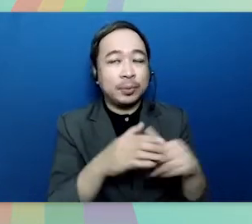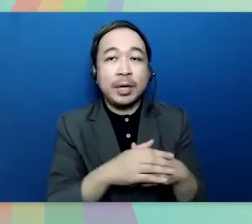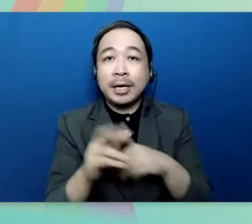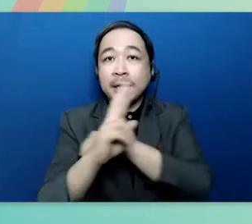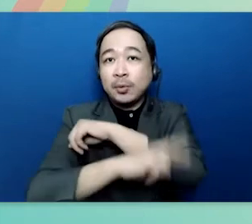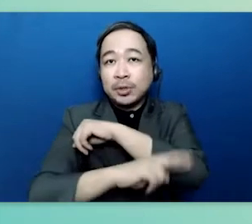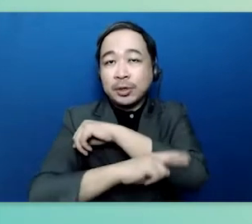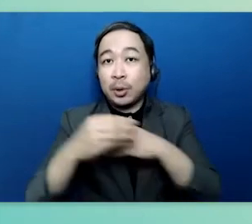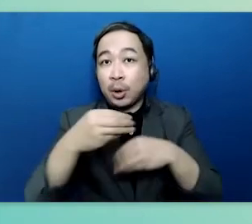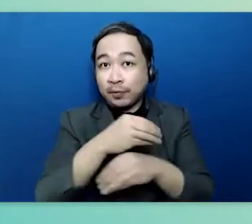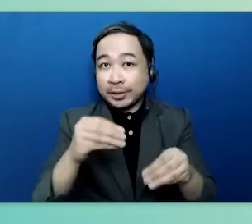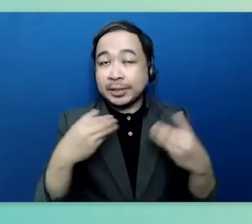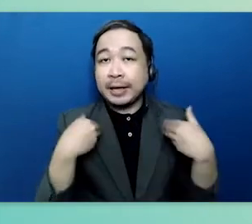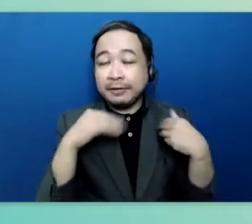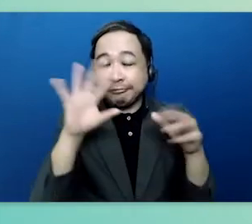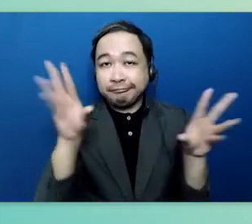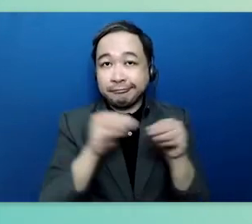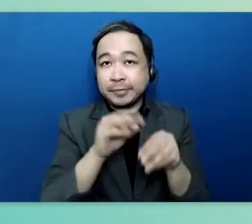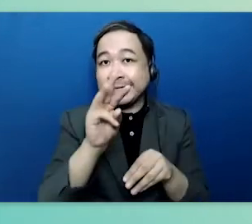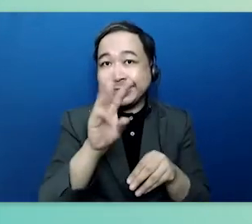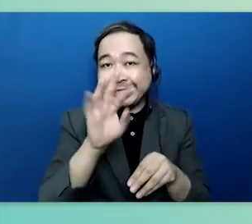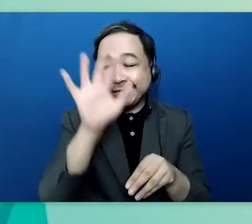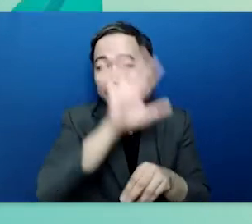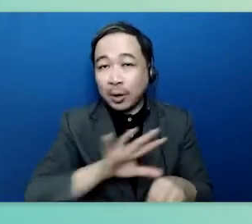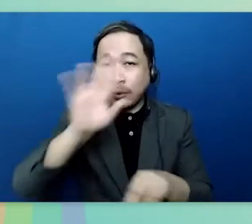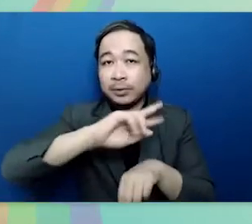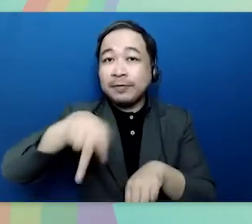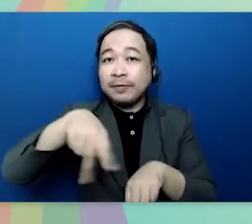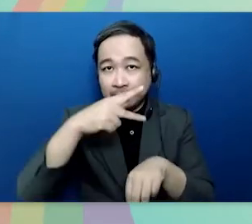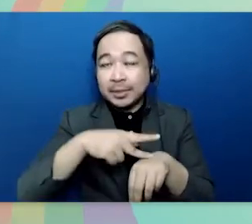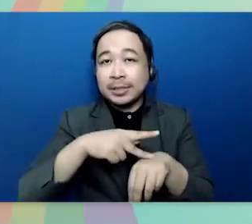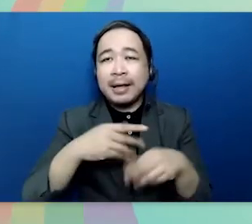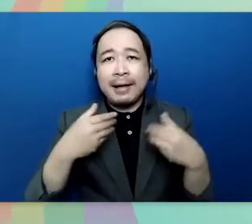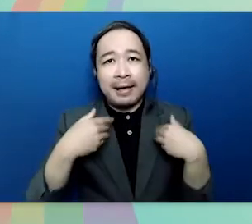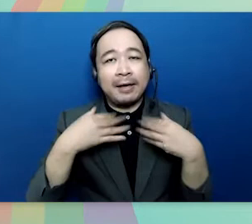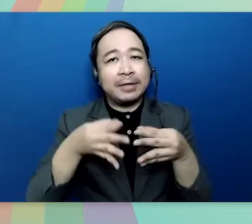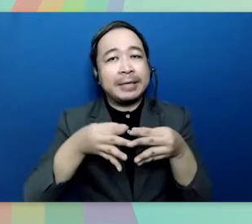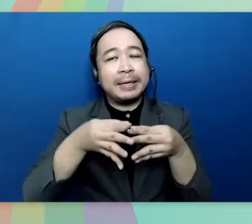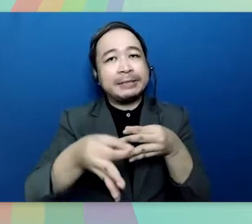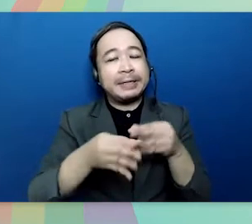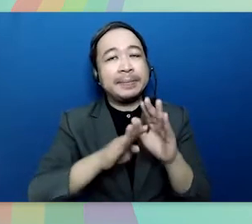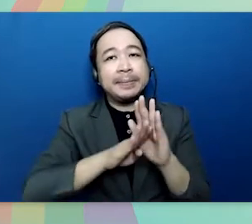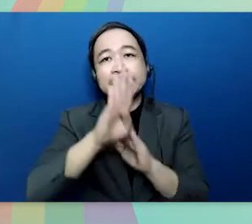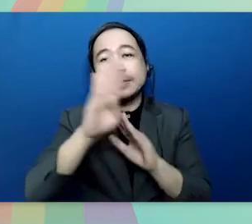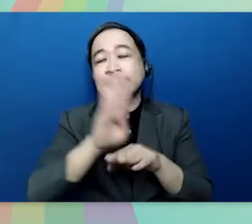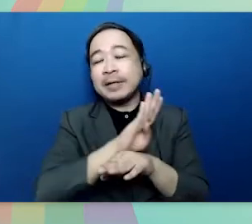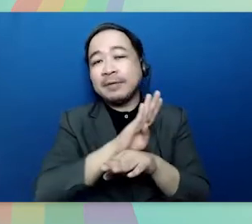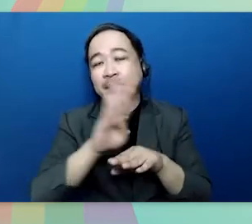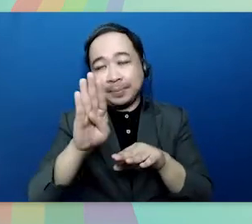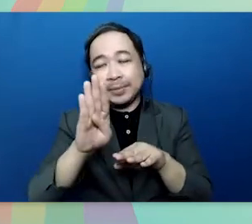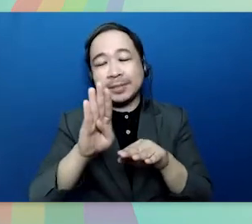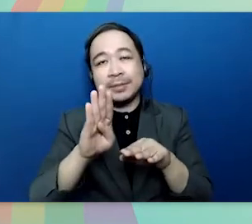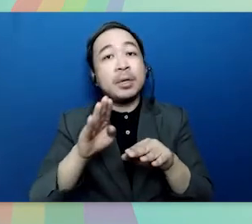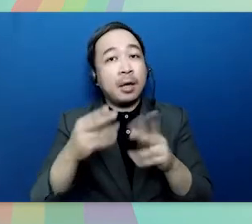offices we have 16 regional offices all across the country extended business development and livelihood